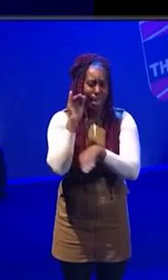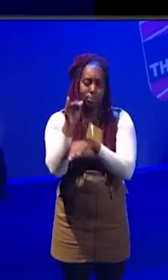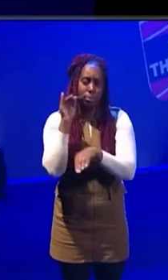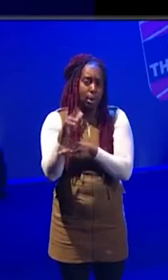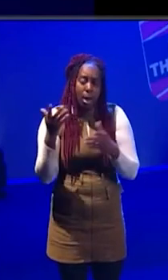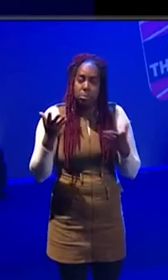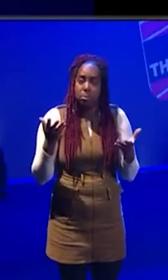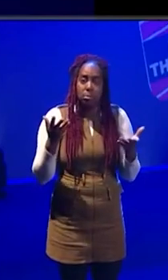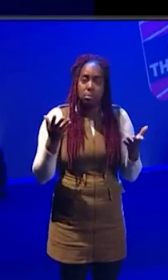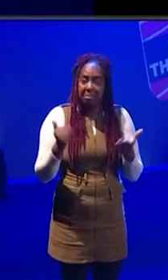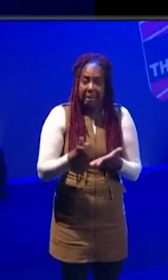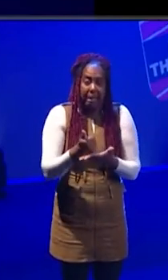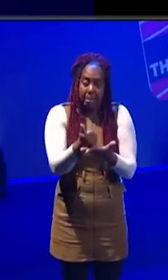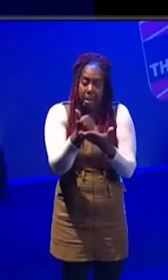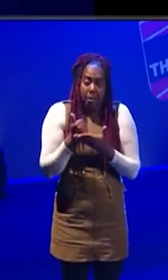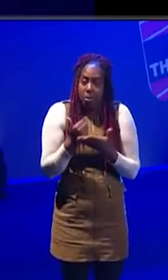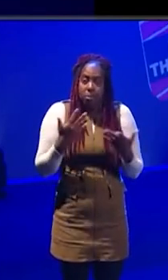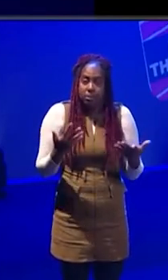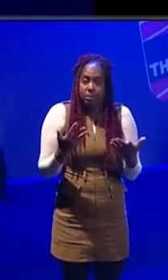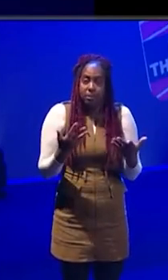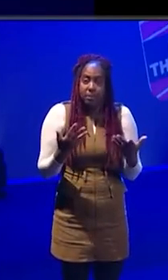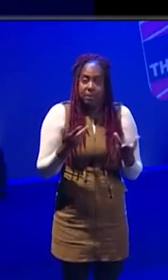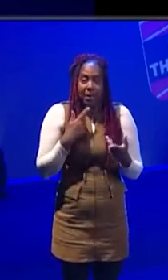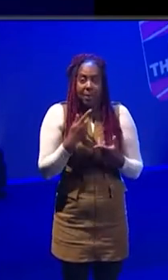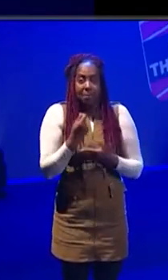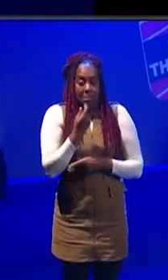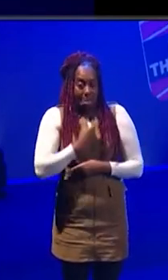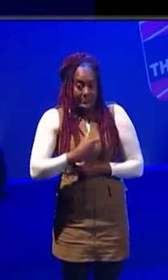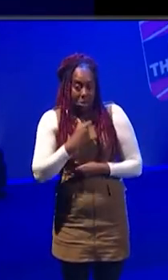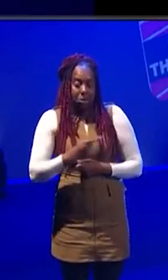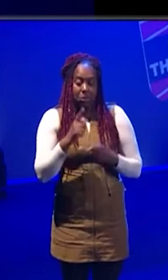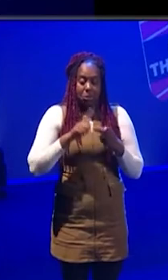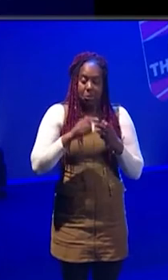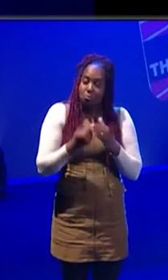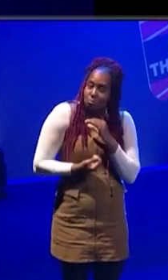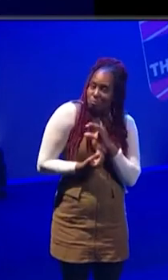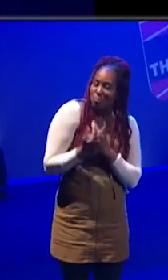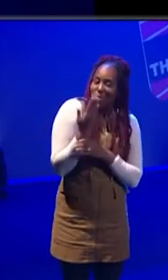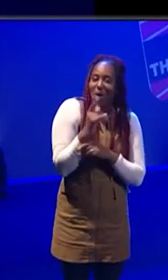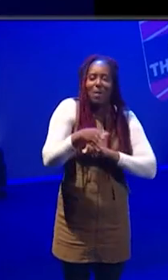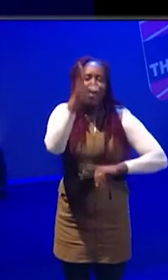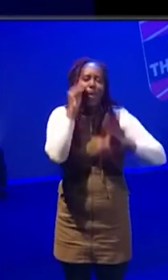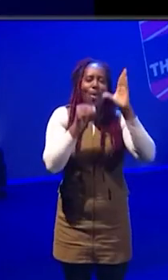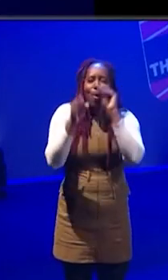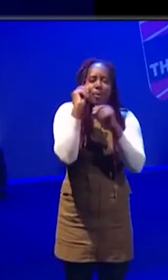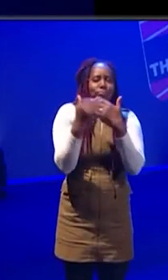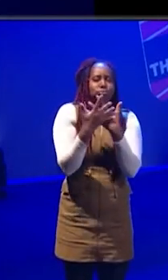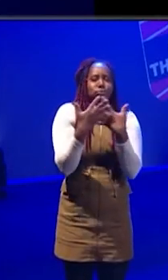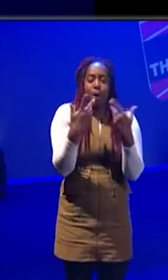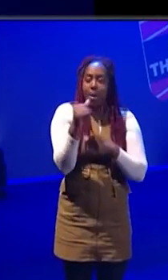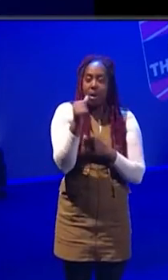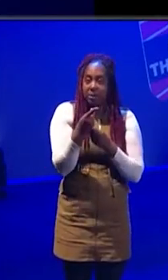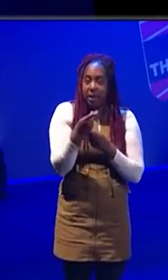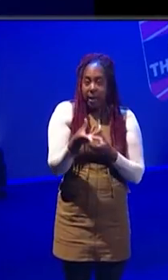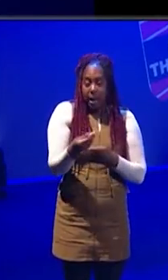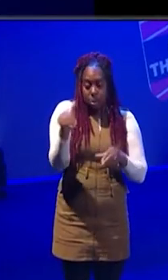industry have helped me enormously as a person, have helped me to grow. I've learned a huge amount and I've brought those skills into theatre,